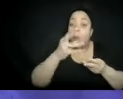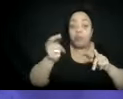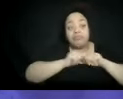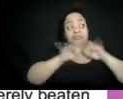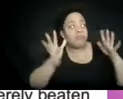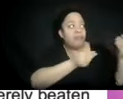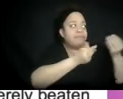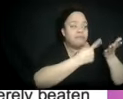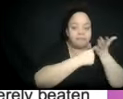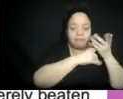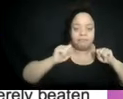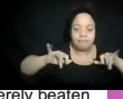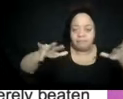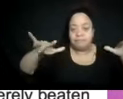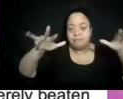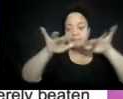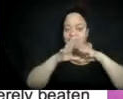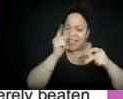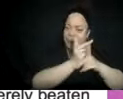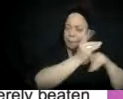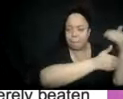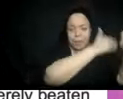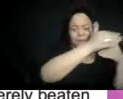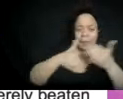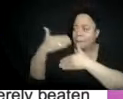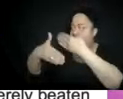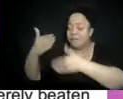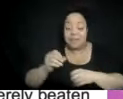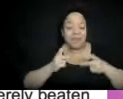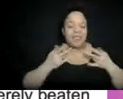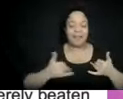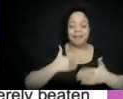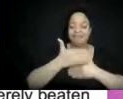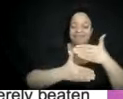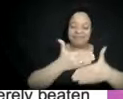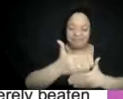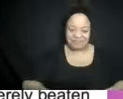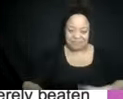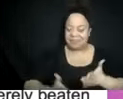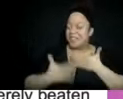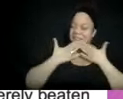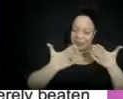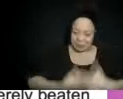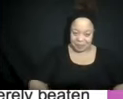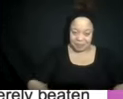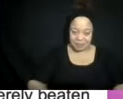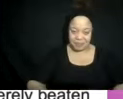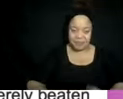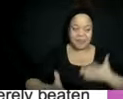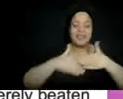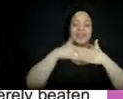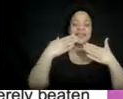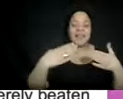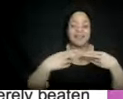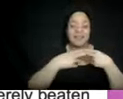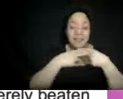Next slide. So Brescia Meadows, the unit is criminalizing Brescia Meadows.